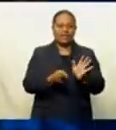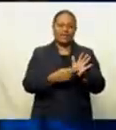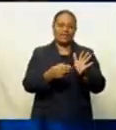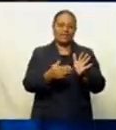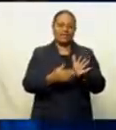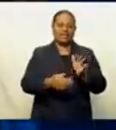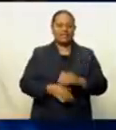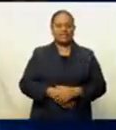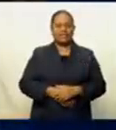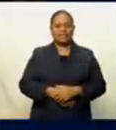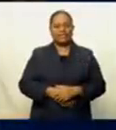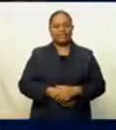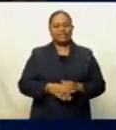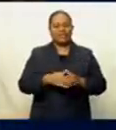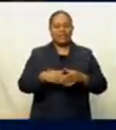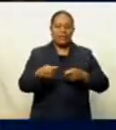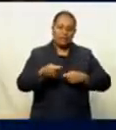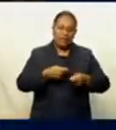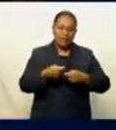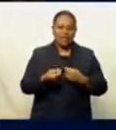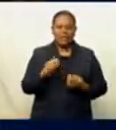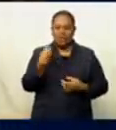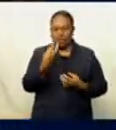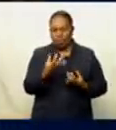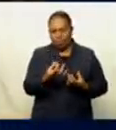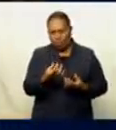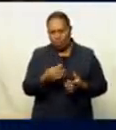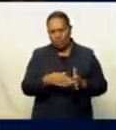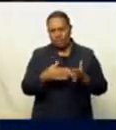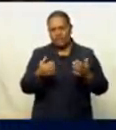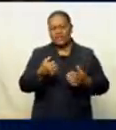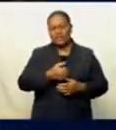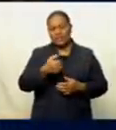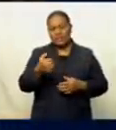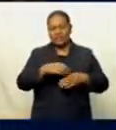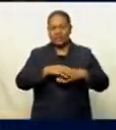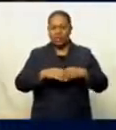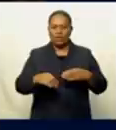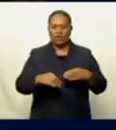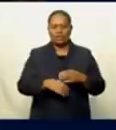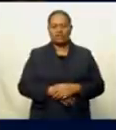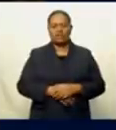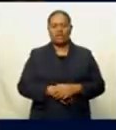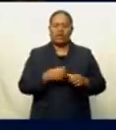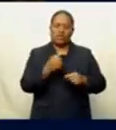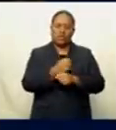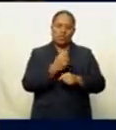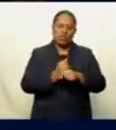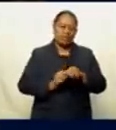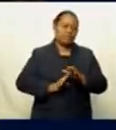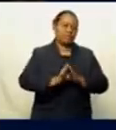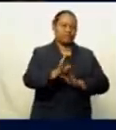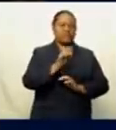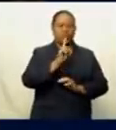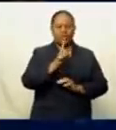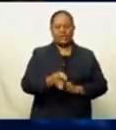Dollars. On the commodities market, crude oil declined, closing at $66 a barrel. Gold rose, closing at $1